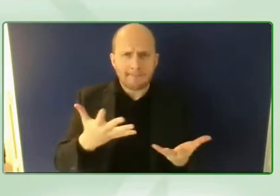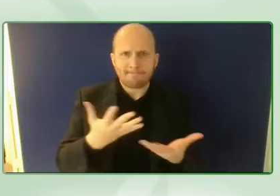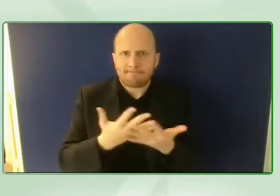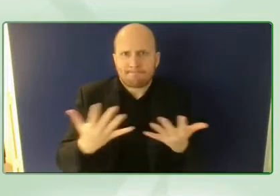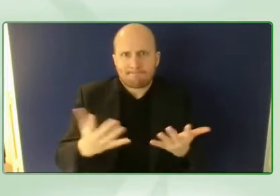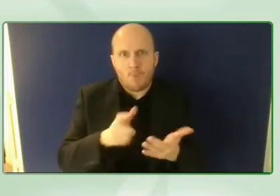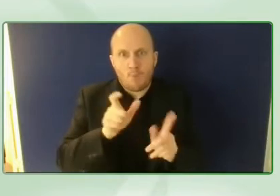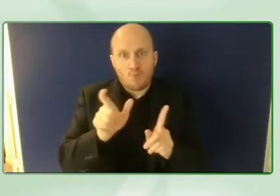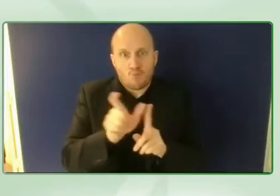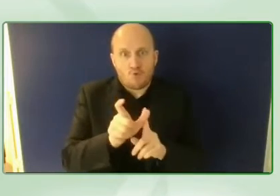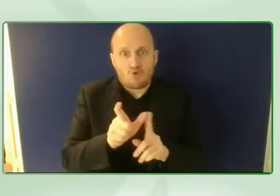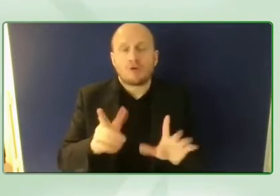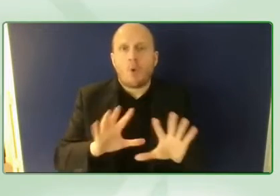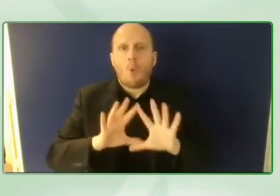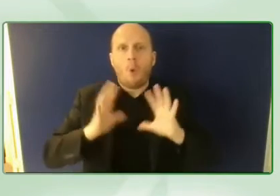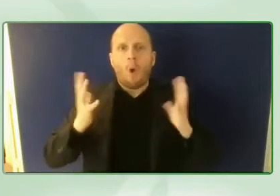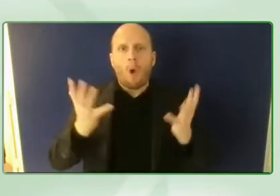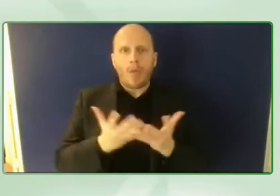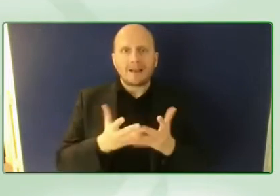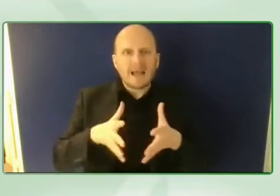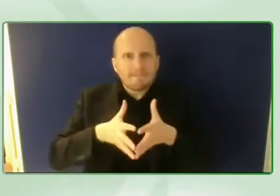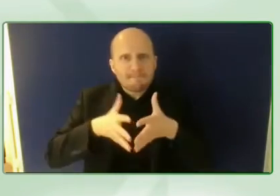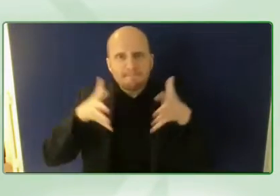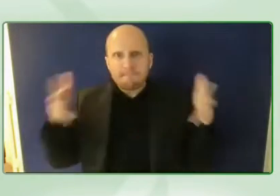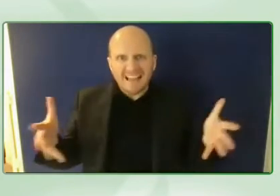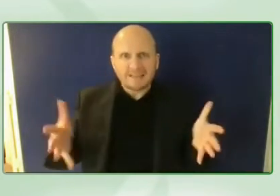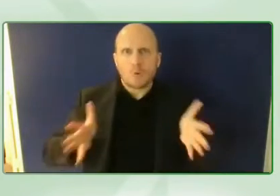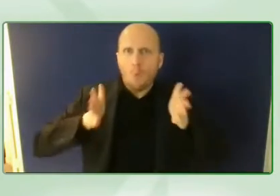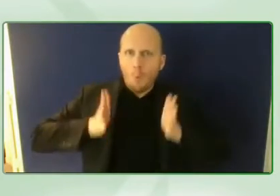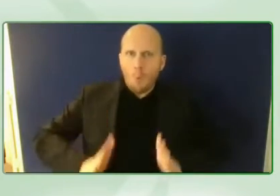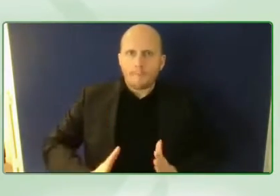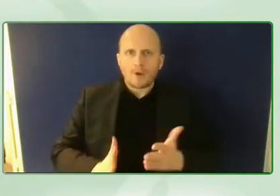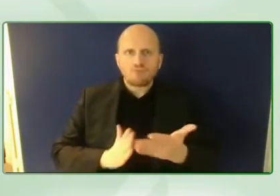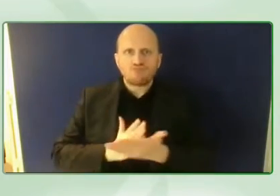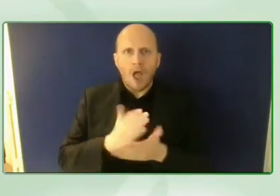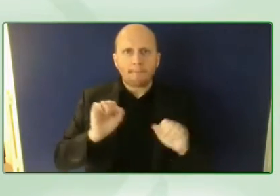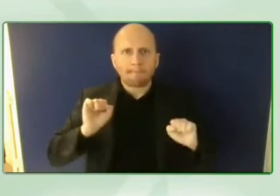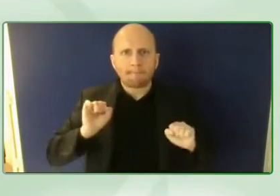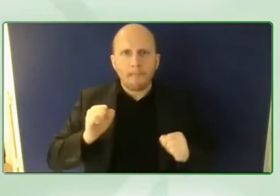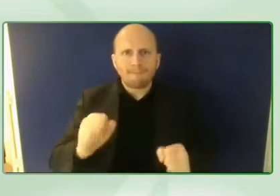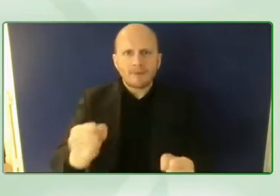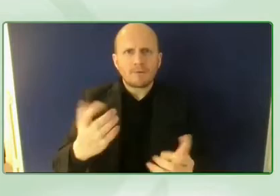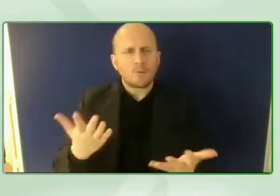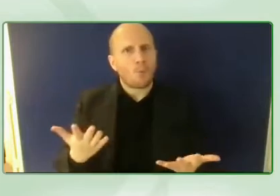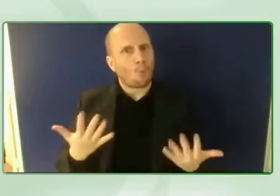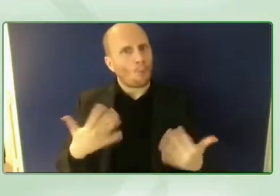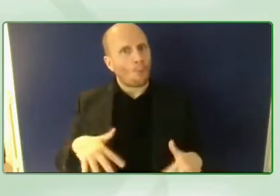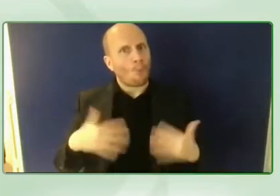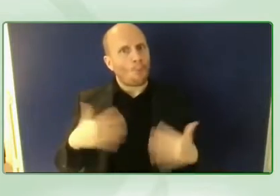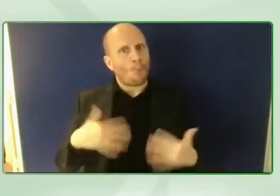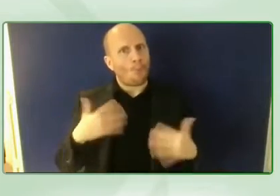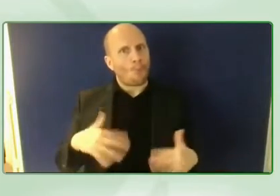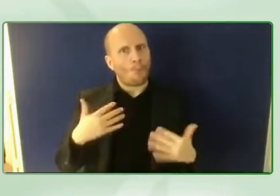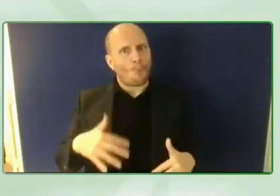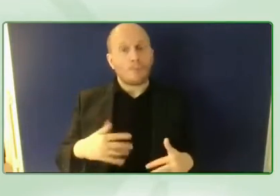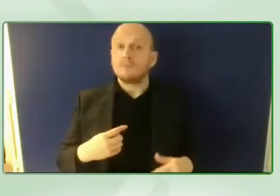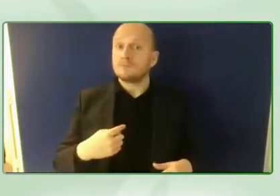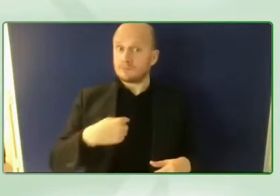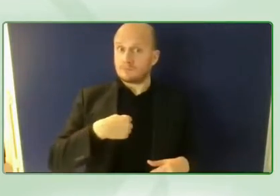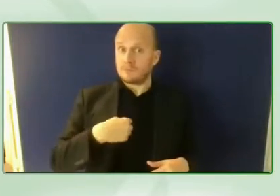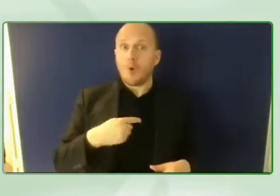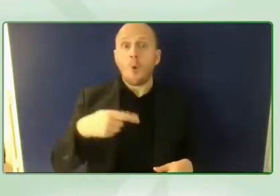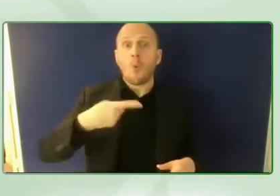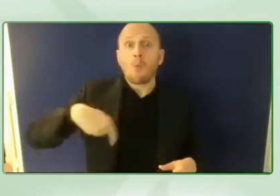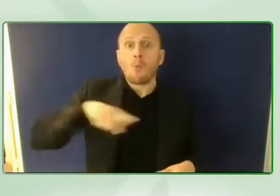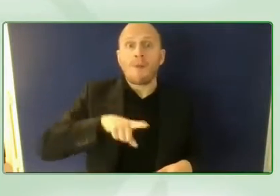um human rights movement i wanted to ask what differentiates we the 15 from say other disability